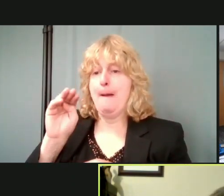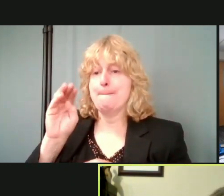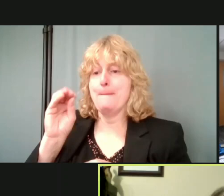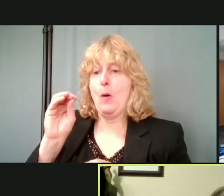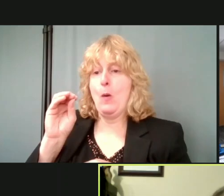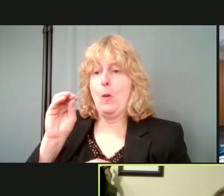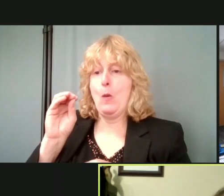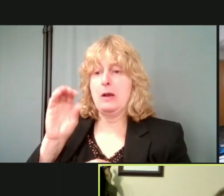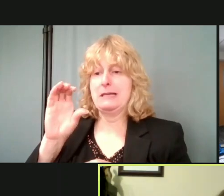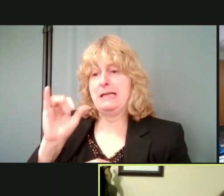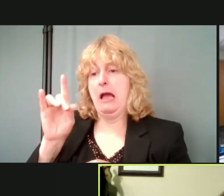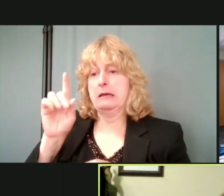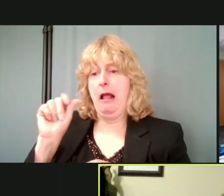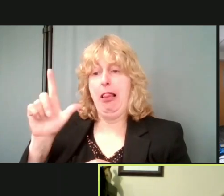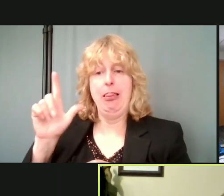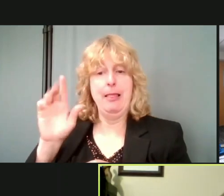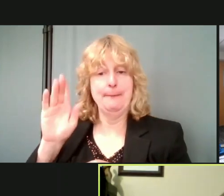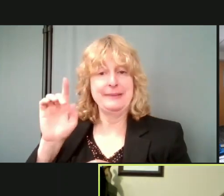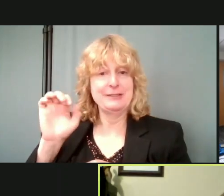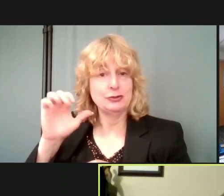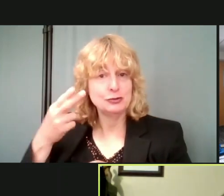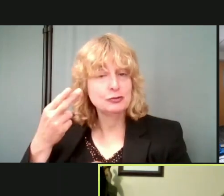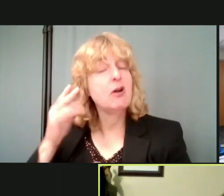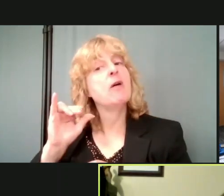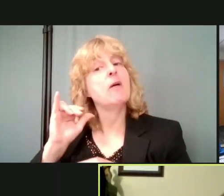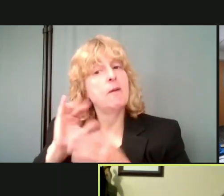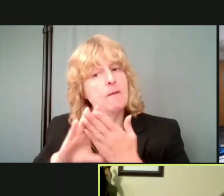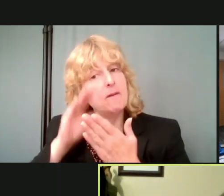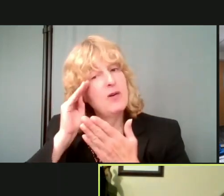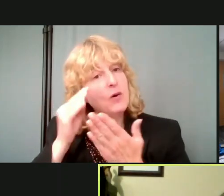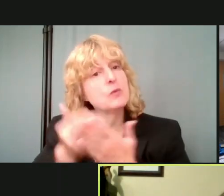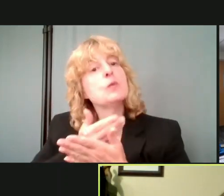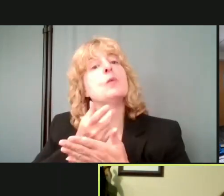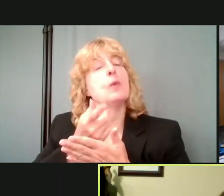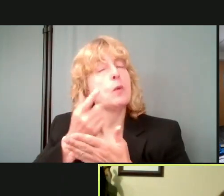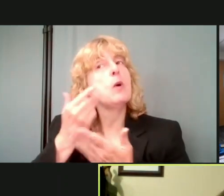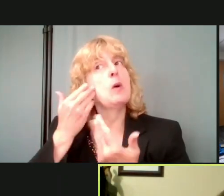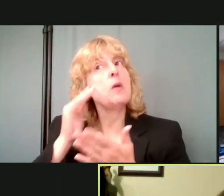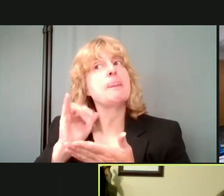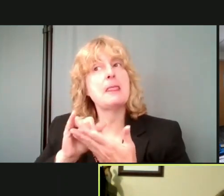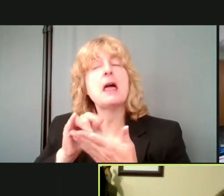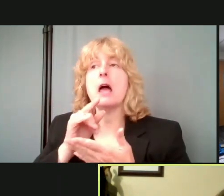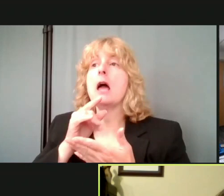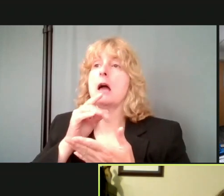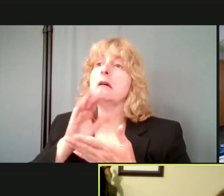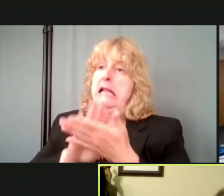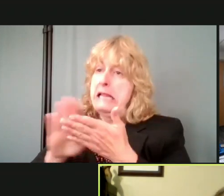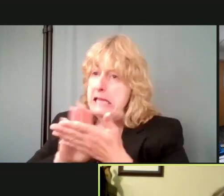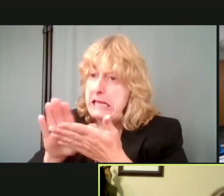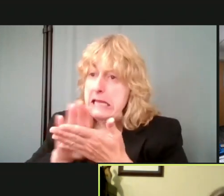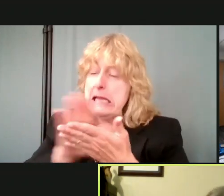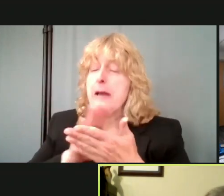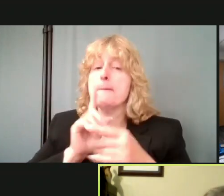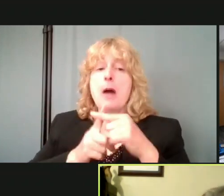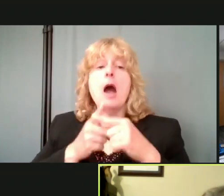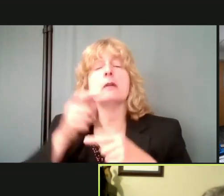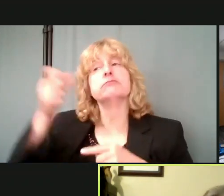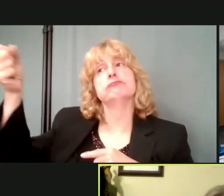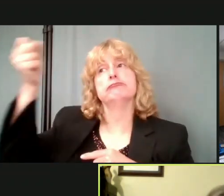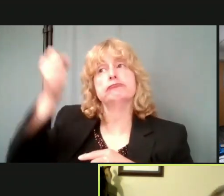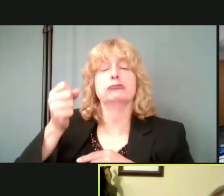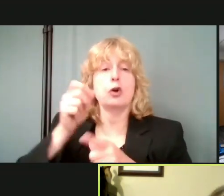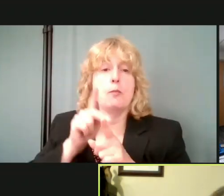cleaning. And then, you know, if you can bringing a professional out to make sure that, um,